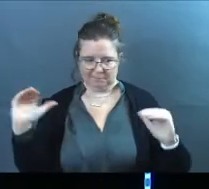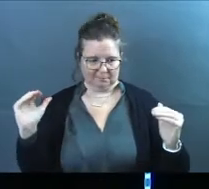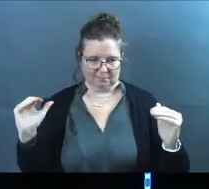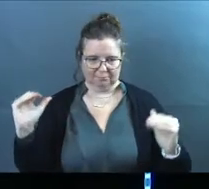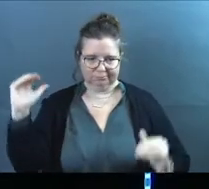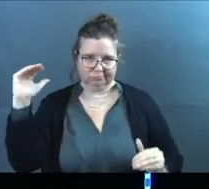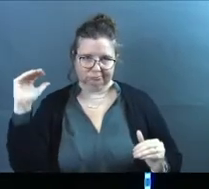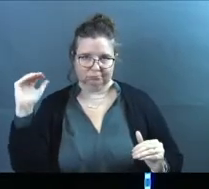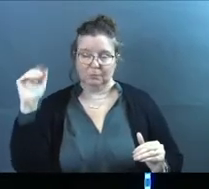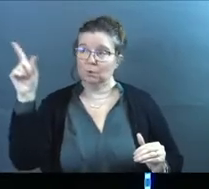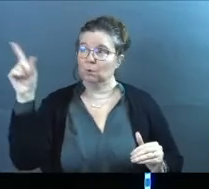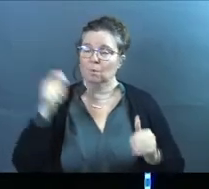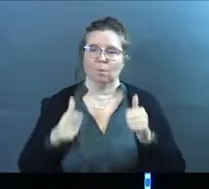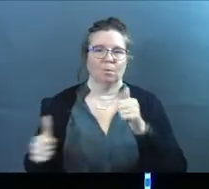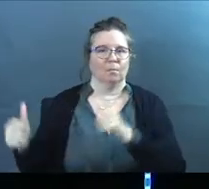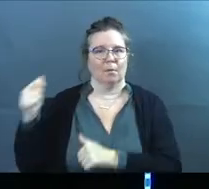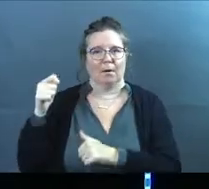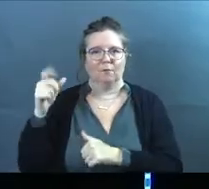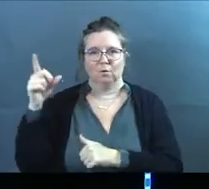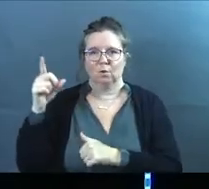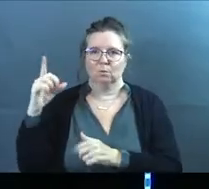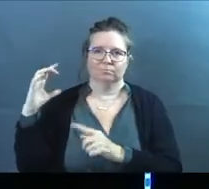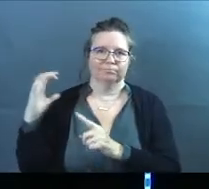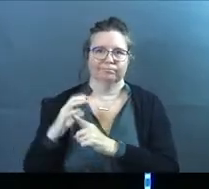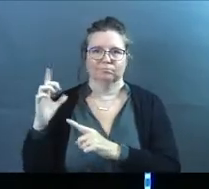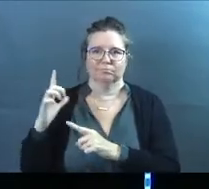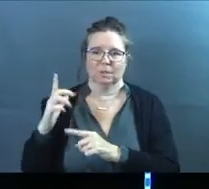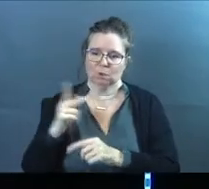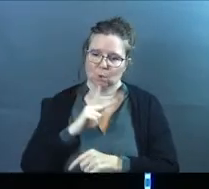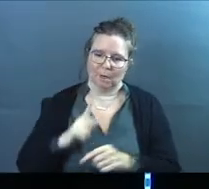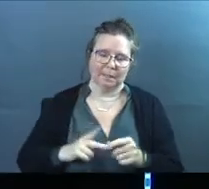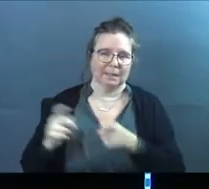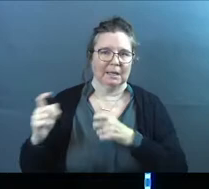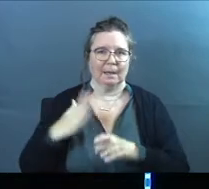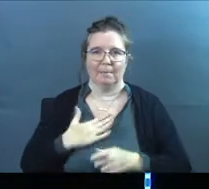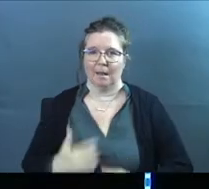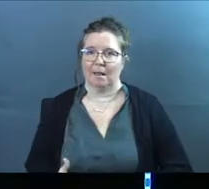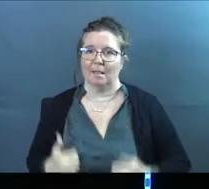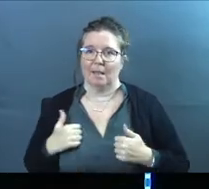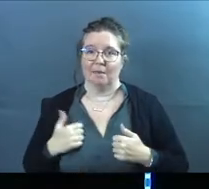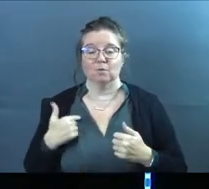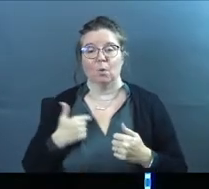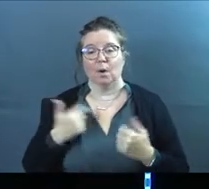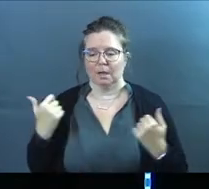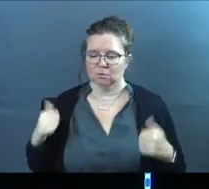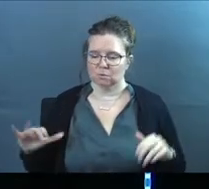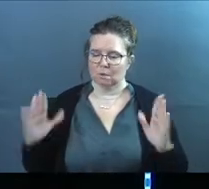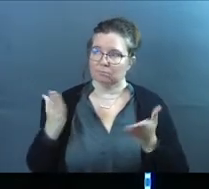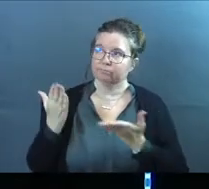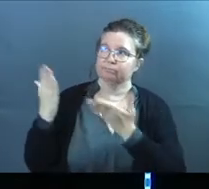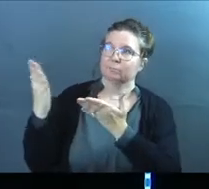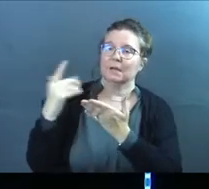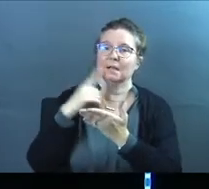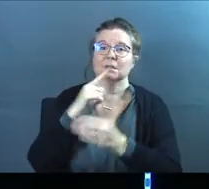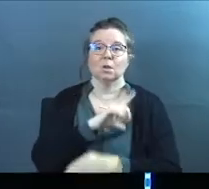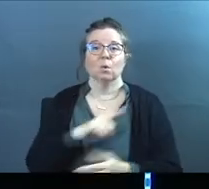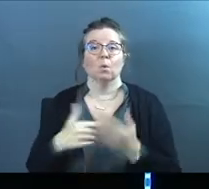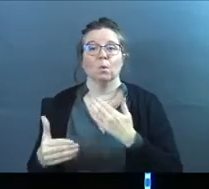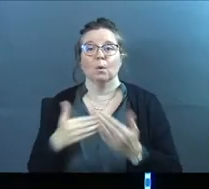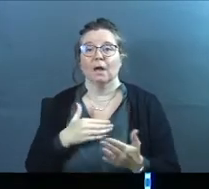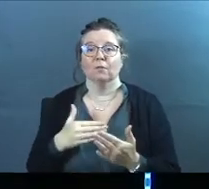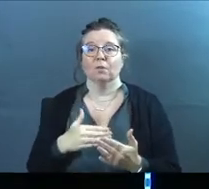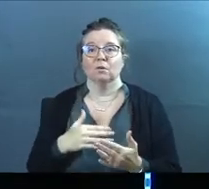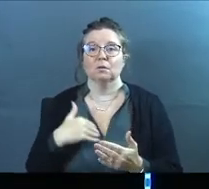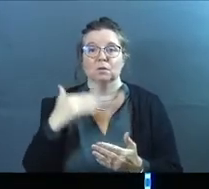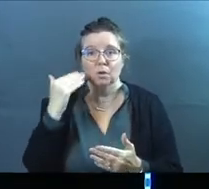That you are above it all. That you are king of my life, of this world, and of my life, God. And so I surrender to you. And I say, Lord, whatever this